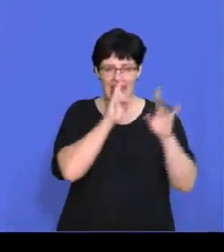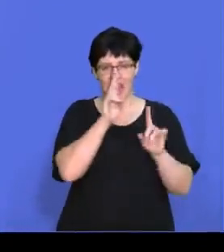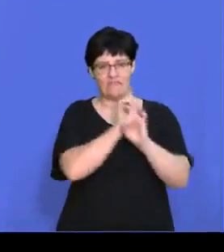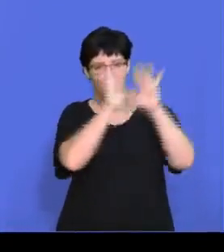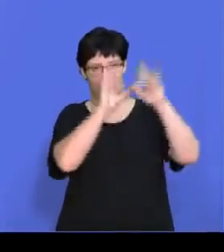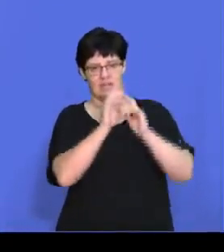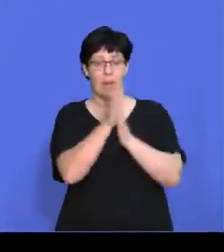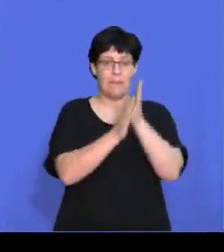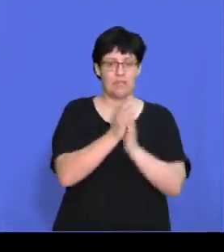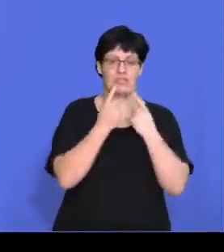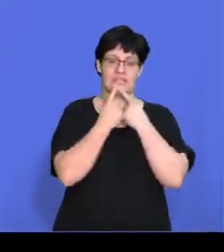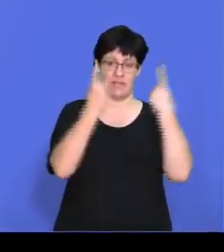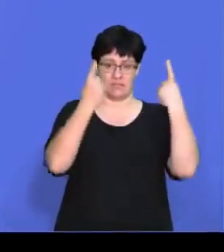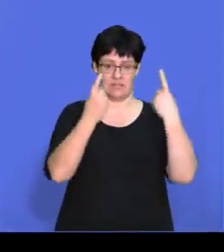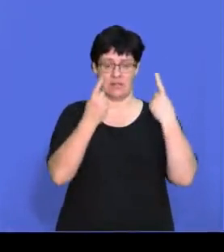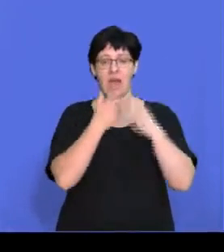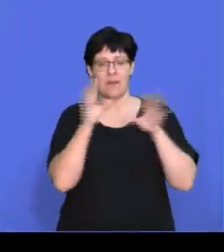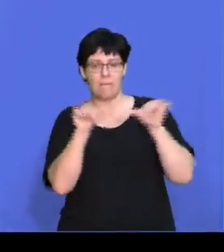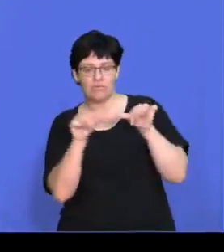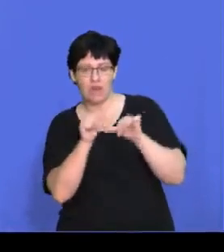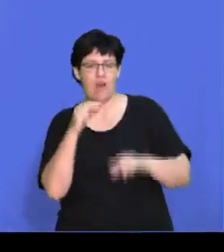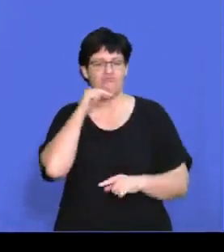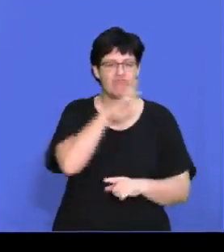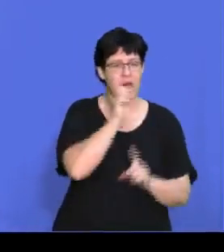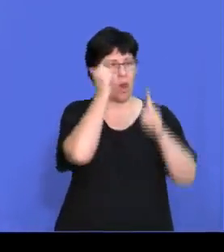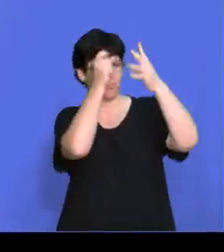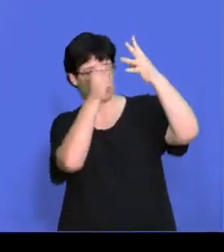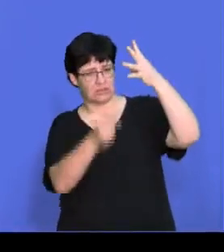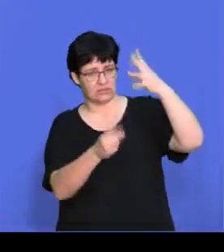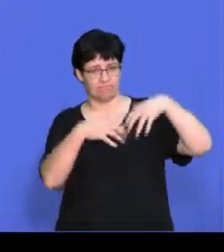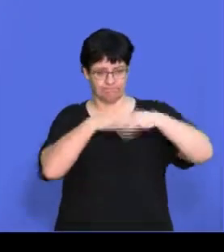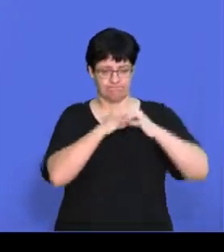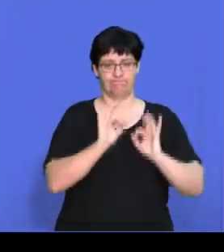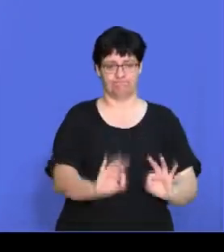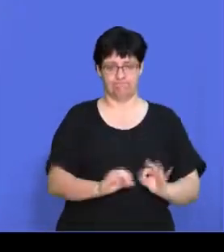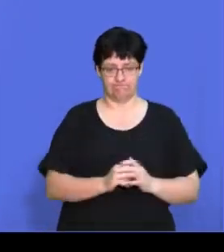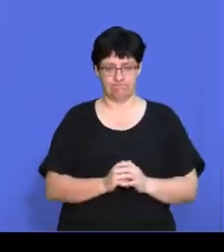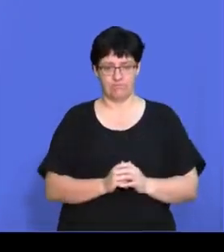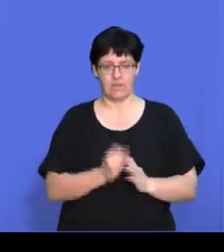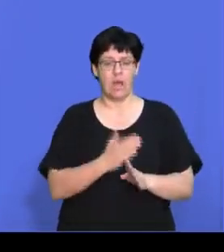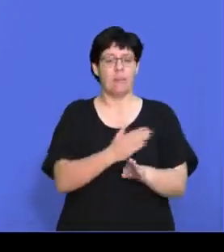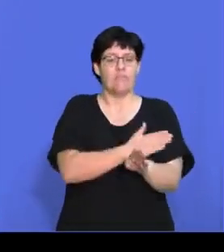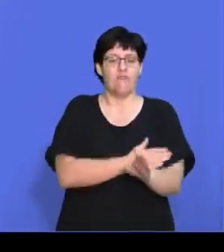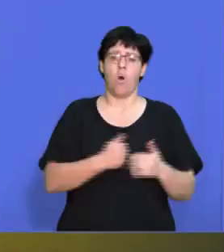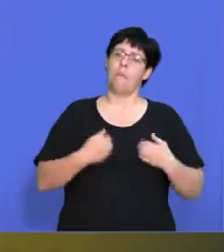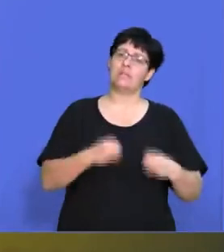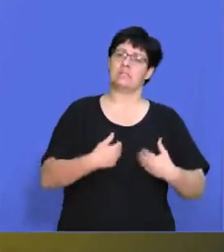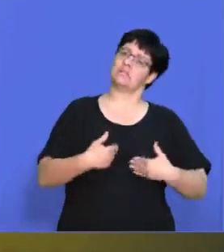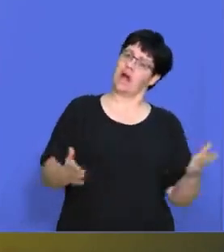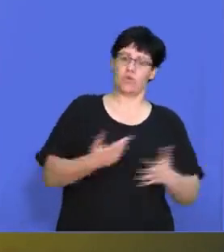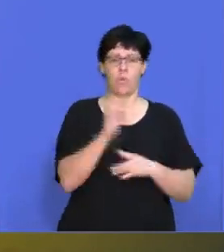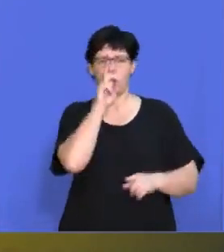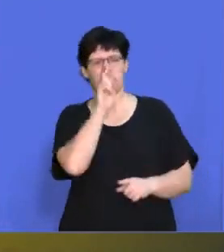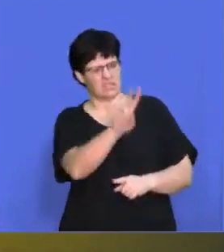statement and measurable and realistic objectives in place. So before you start any business, you have to see right, what,